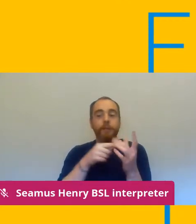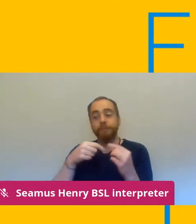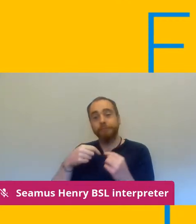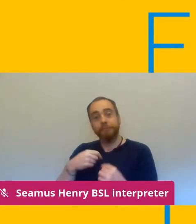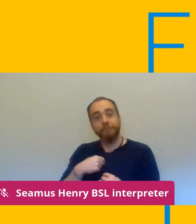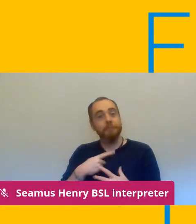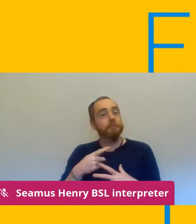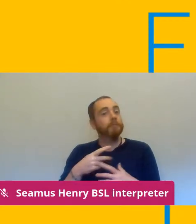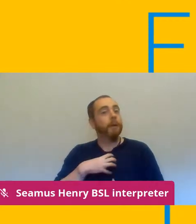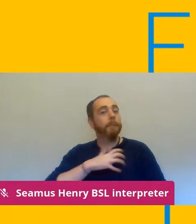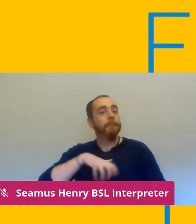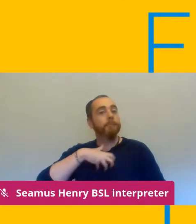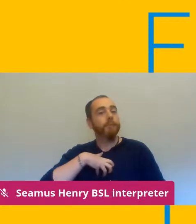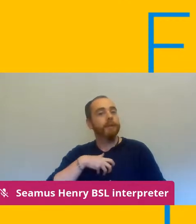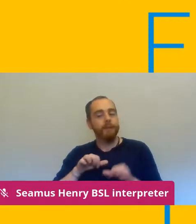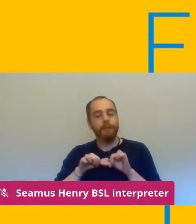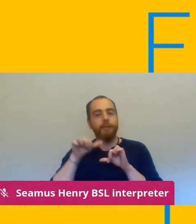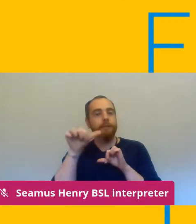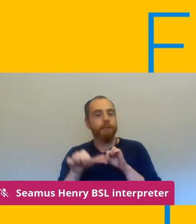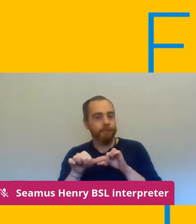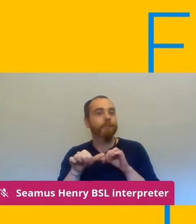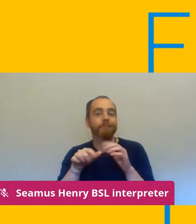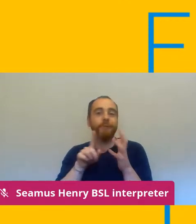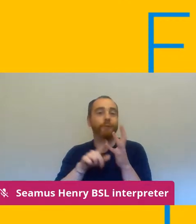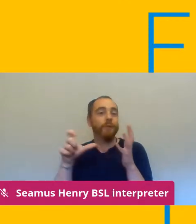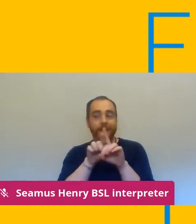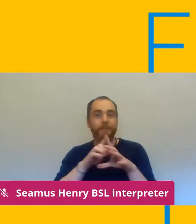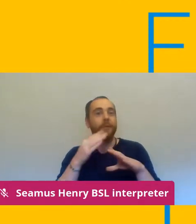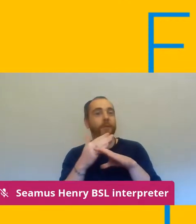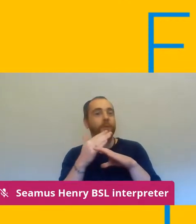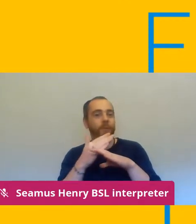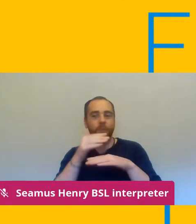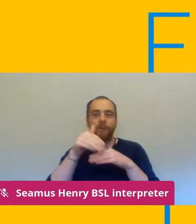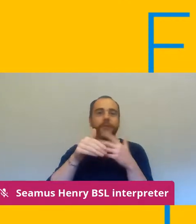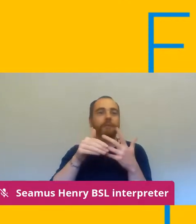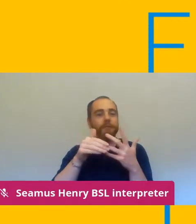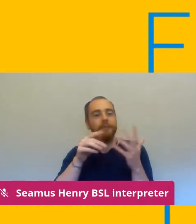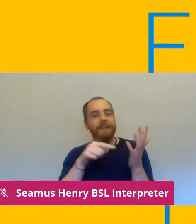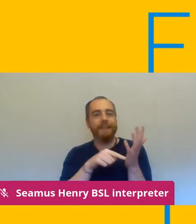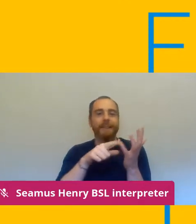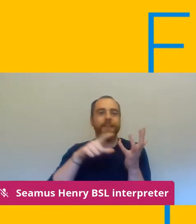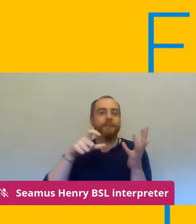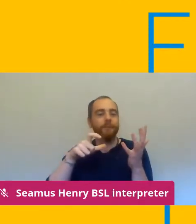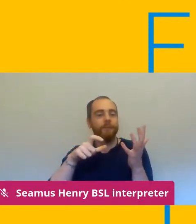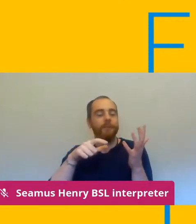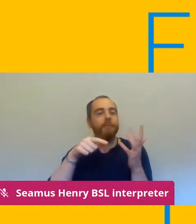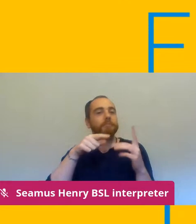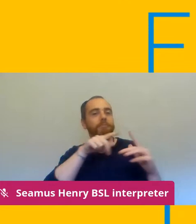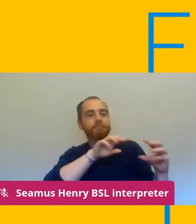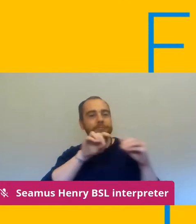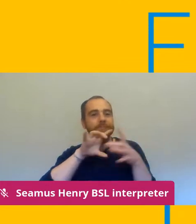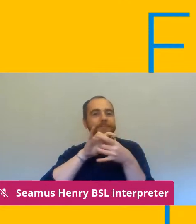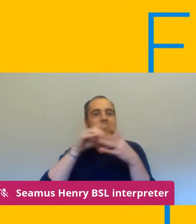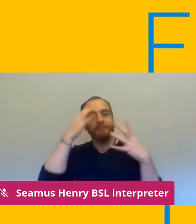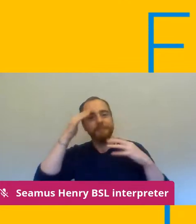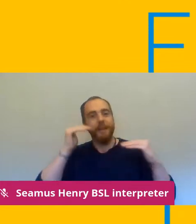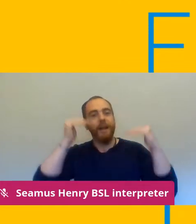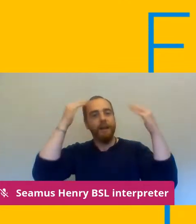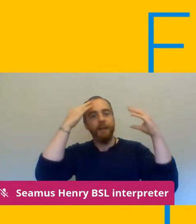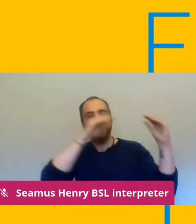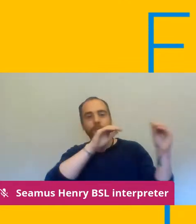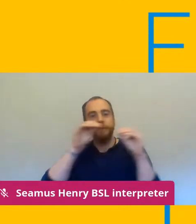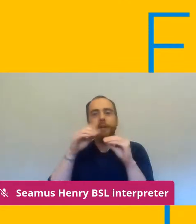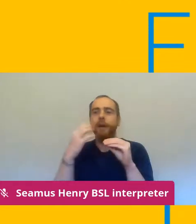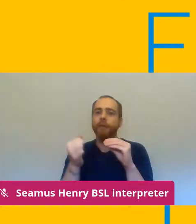in trade union education. So we've got a really good line of a lineup of speakers today. We're joined by our general